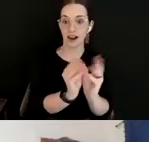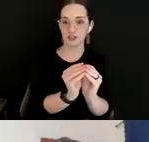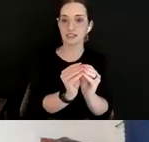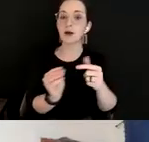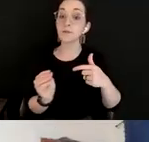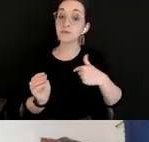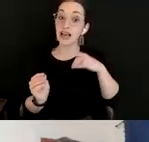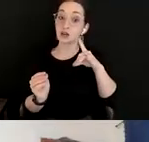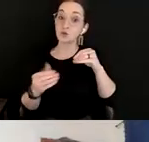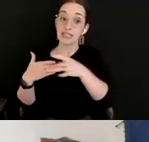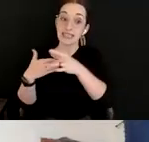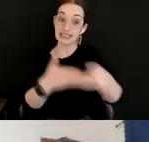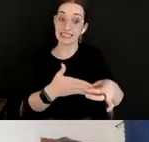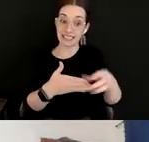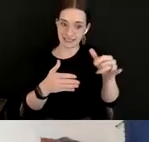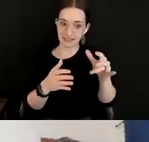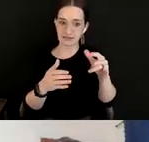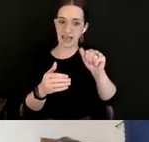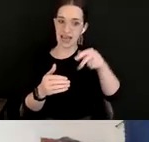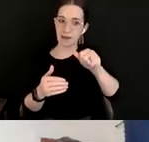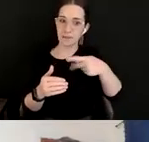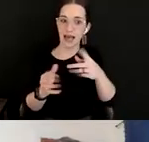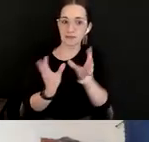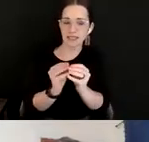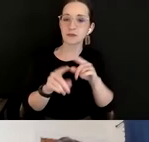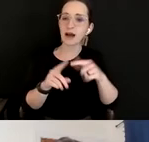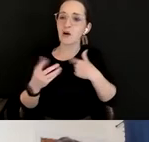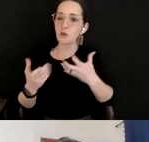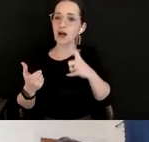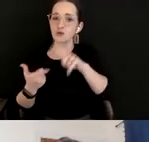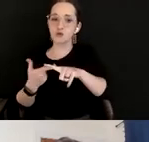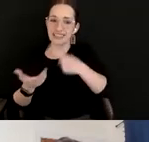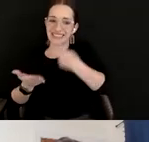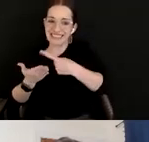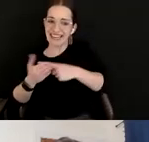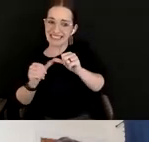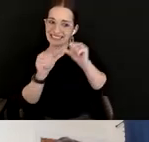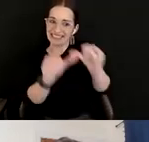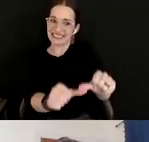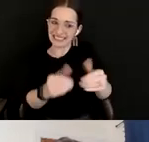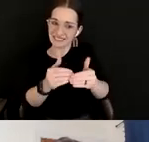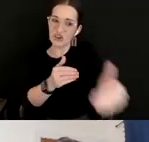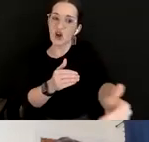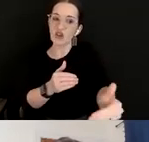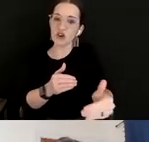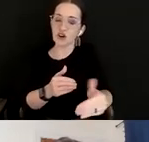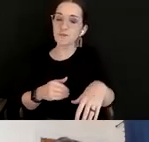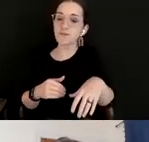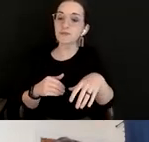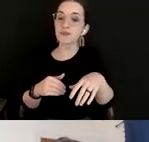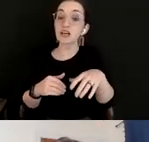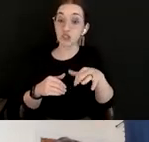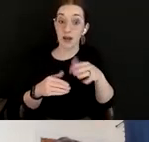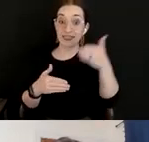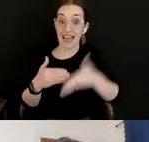always wanting to learn more about or discuss further a topic that we've just finished. So we're going to have an opportunity at the end of today's session